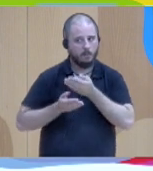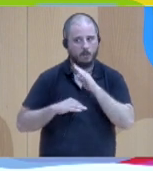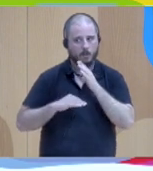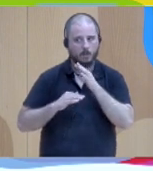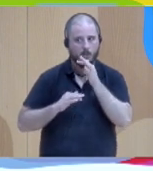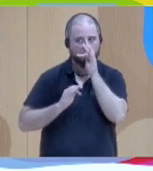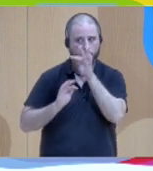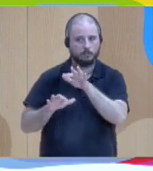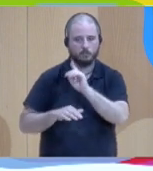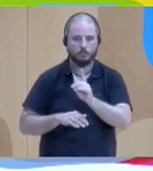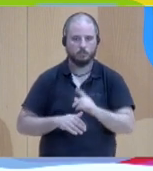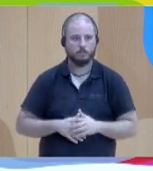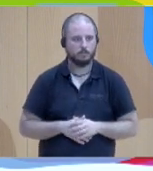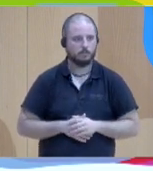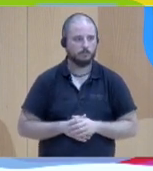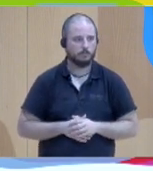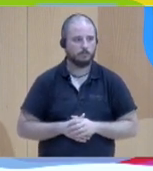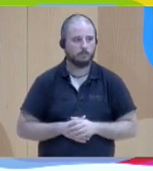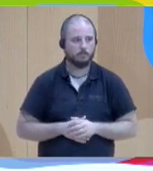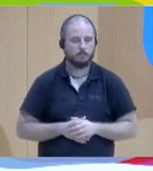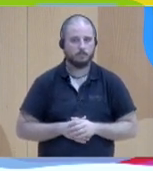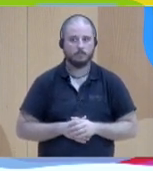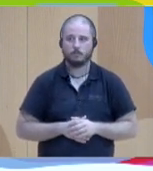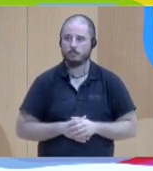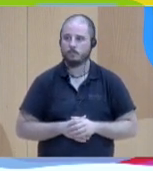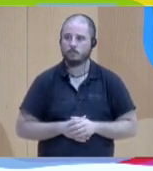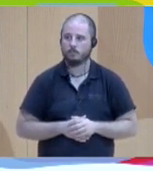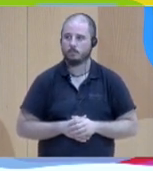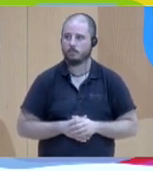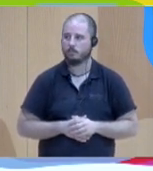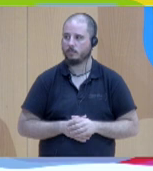zone of proximal worry